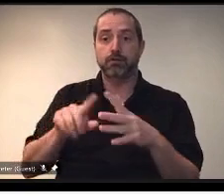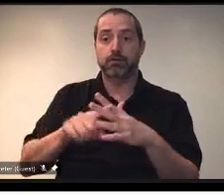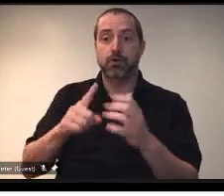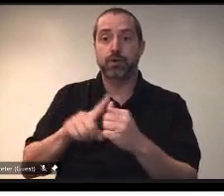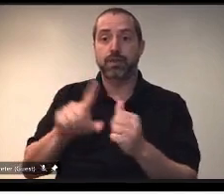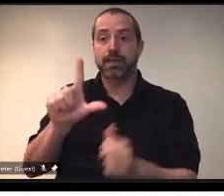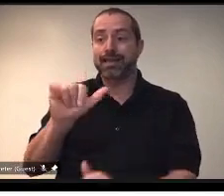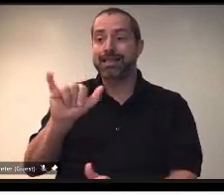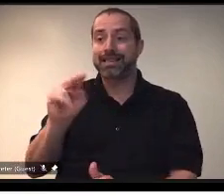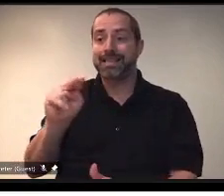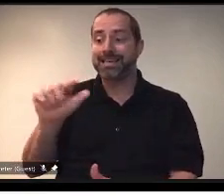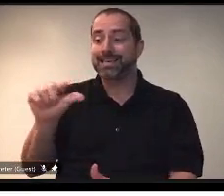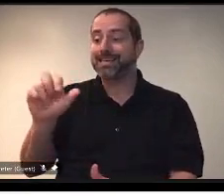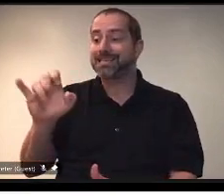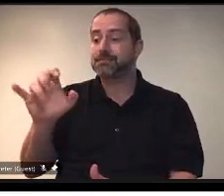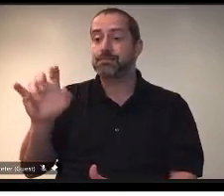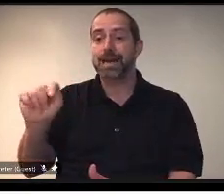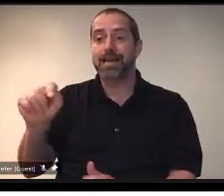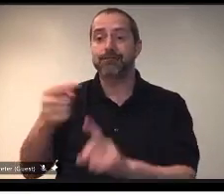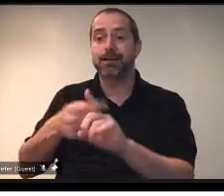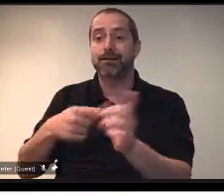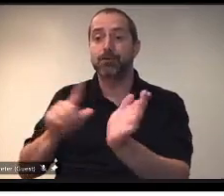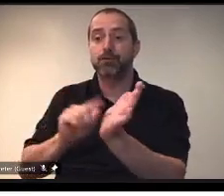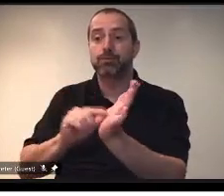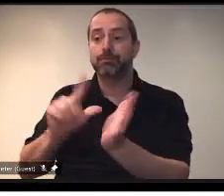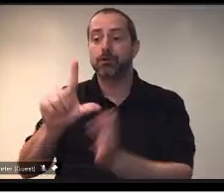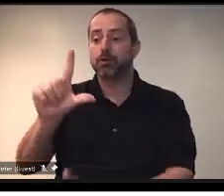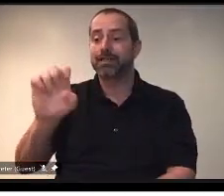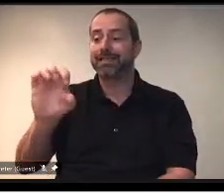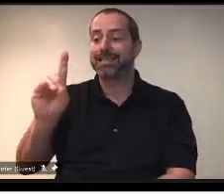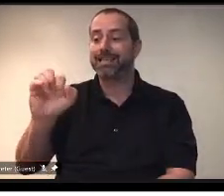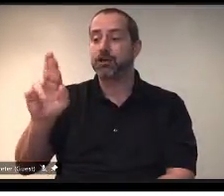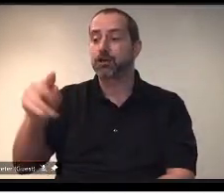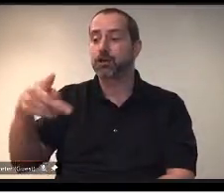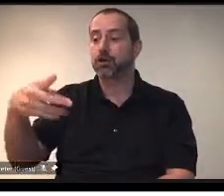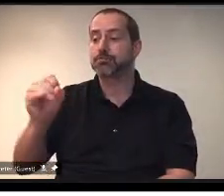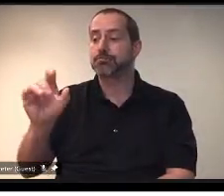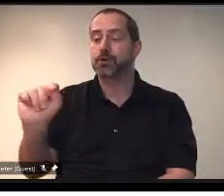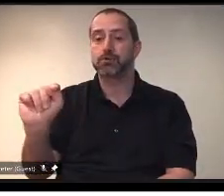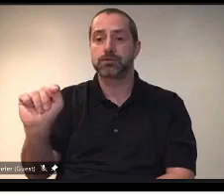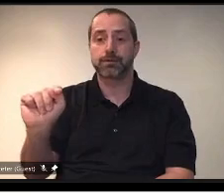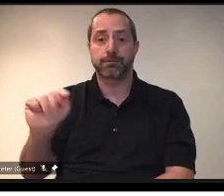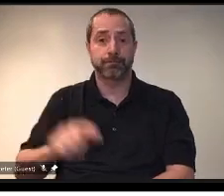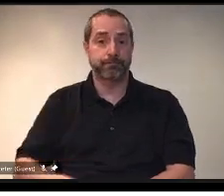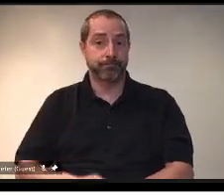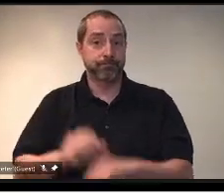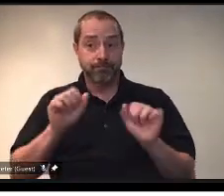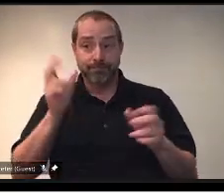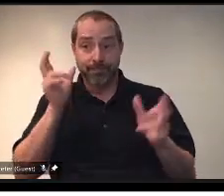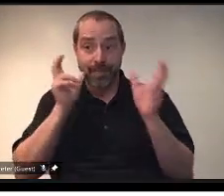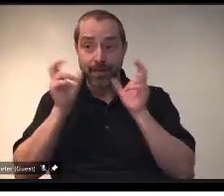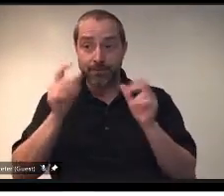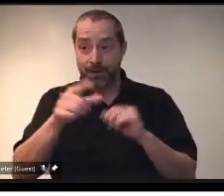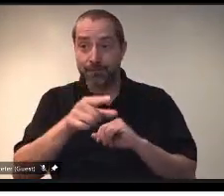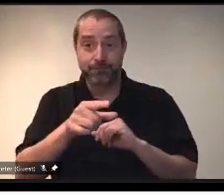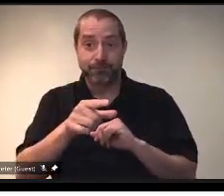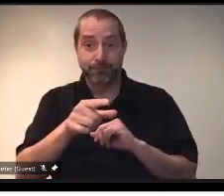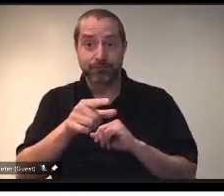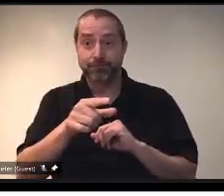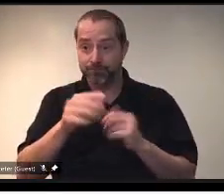Post. Go ahead, Lynn. Do you want to unmute yourself? Okay. Can everyone hear me now? Yeah, you're good to go. Okay.